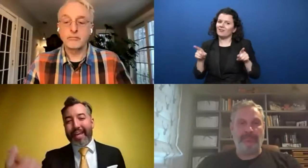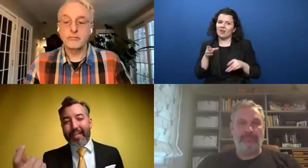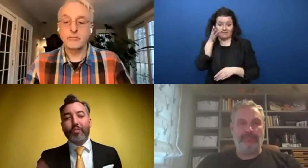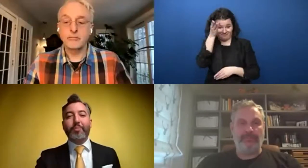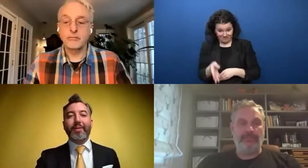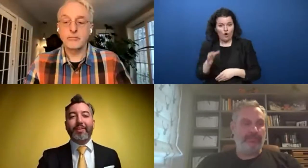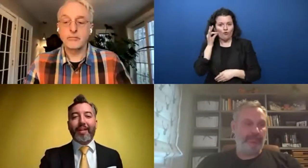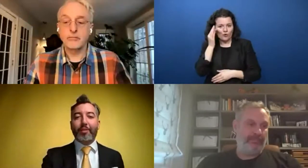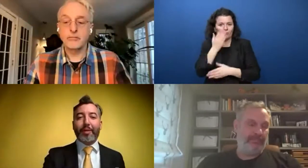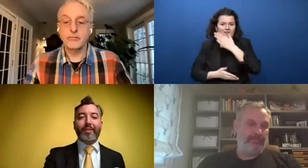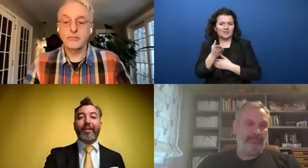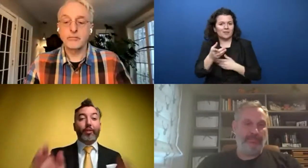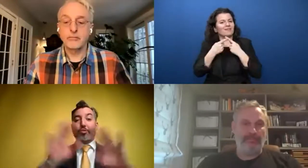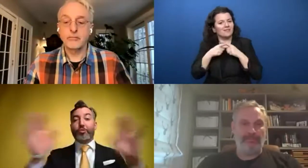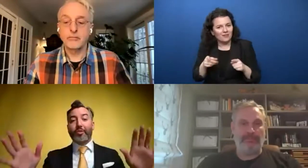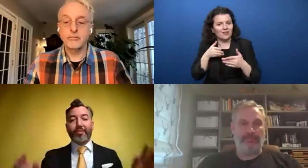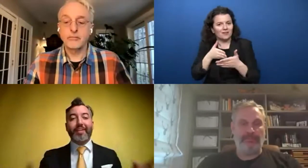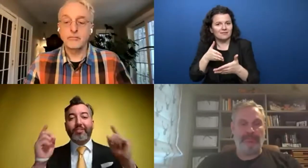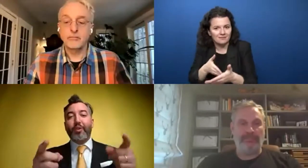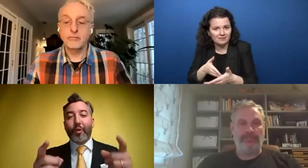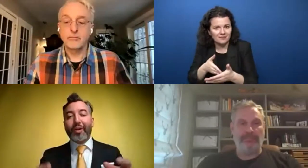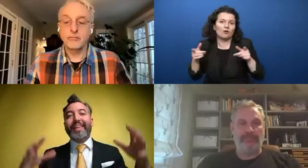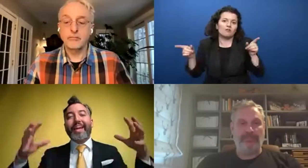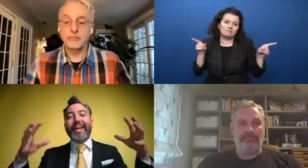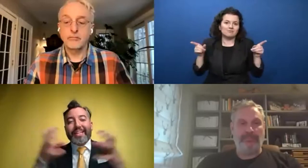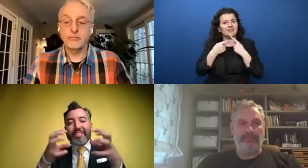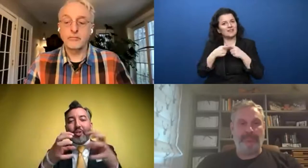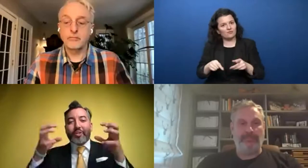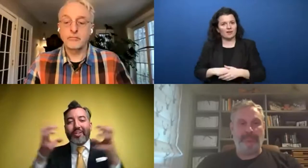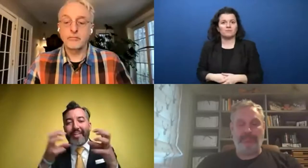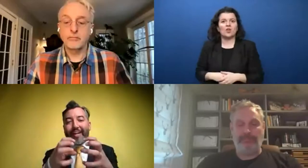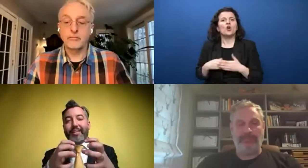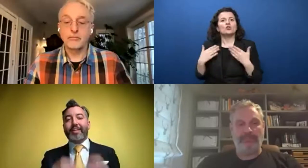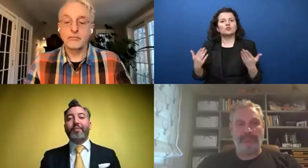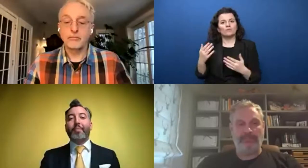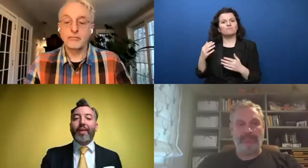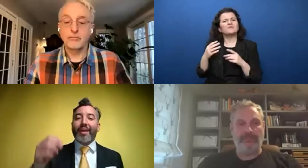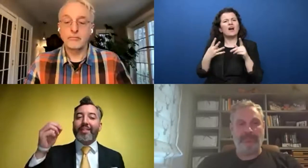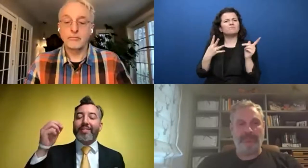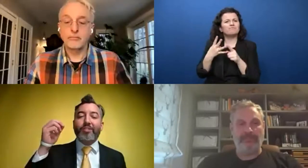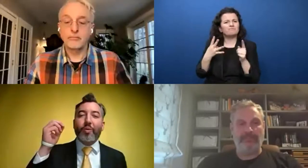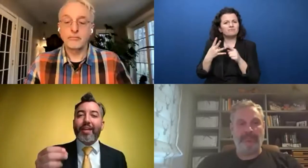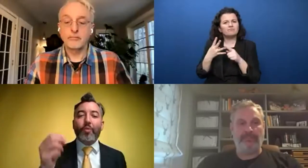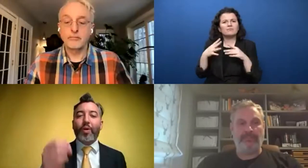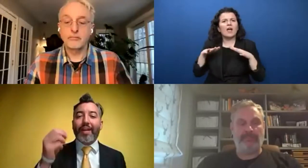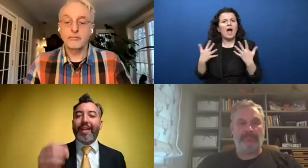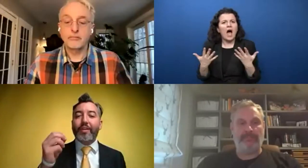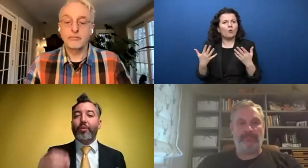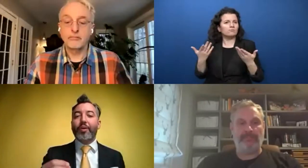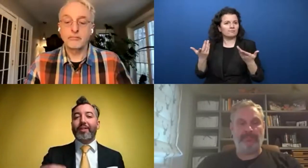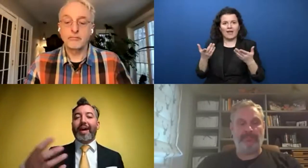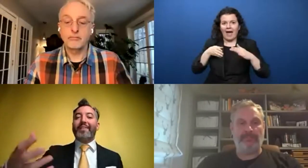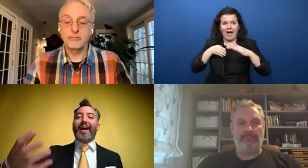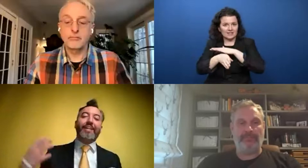and usability. Now you might be thinking those are two different things. No, they are interconnected. It doesn't do anyone any